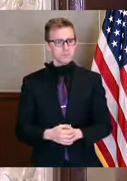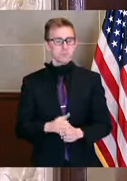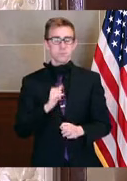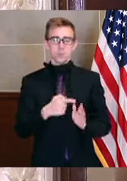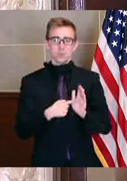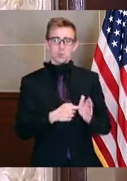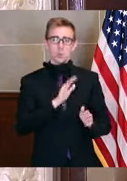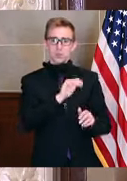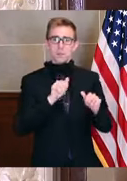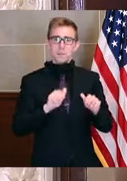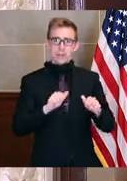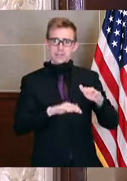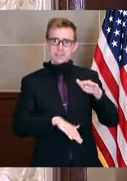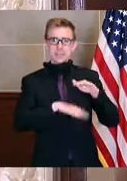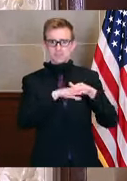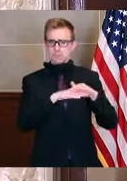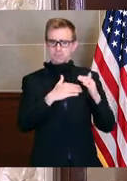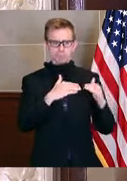and our capacity.